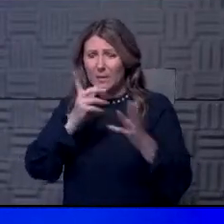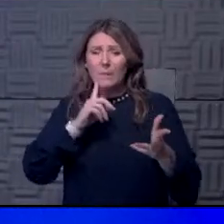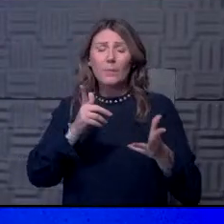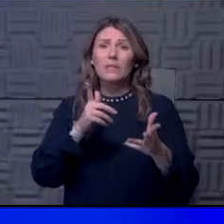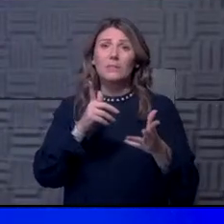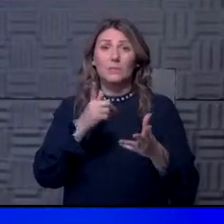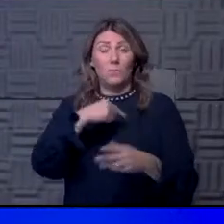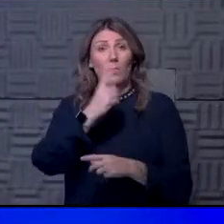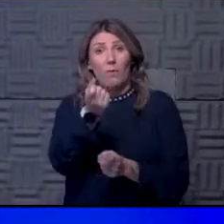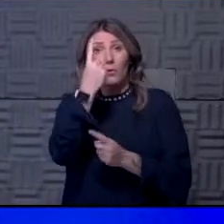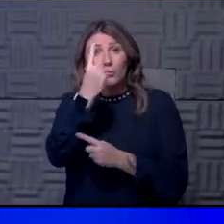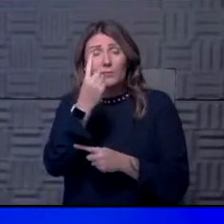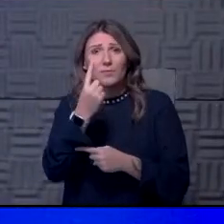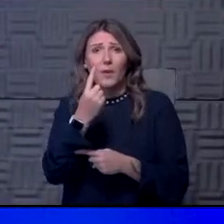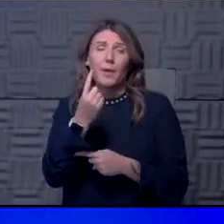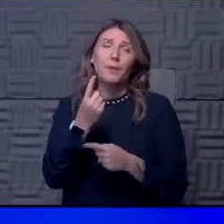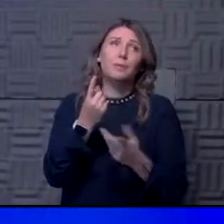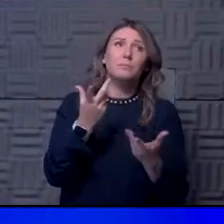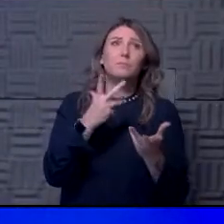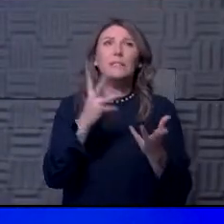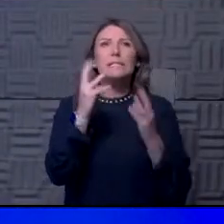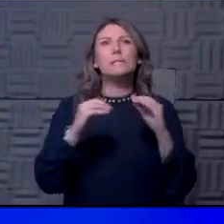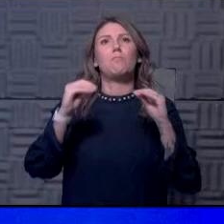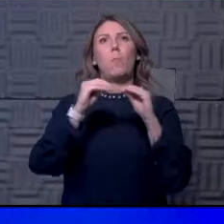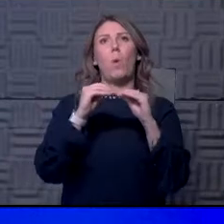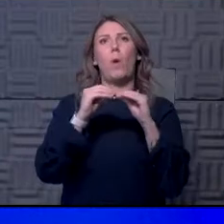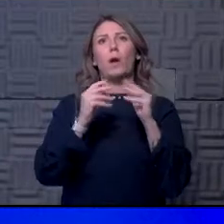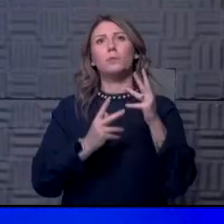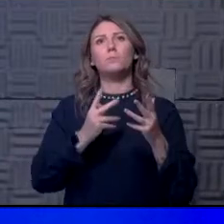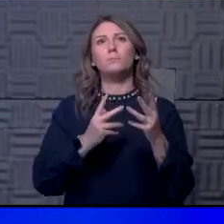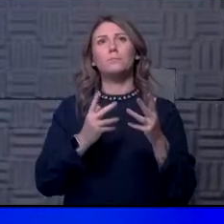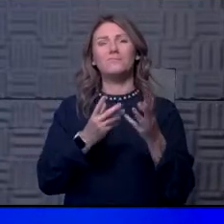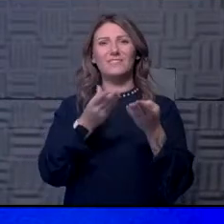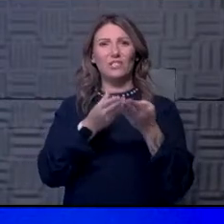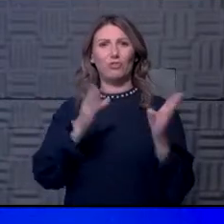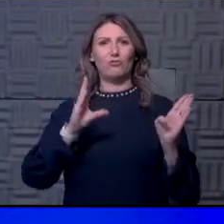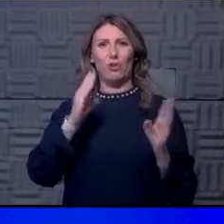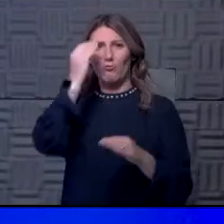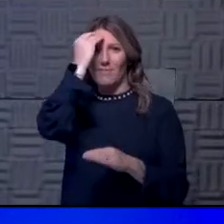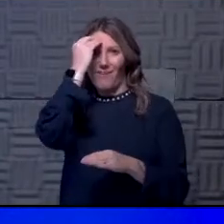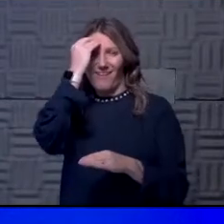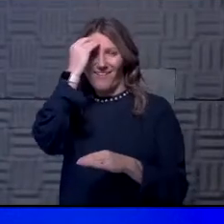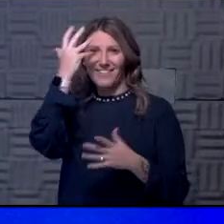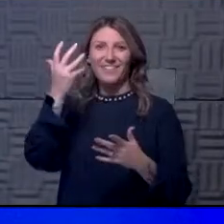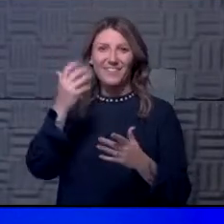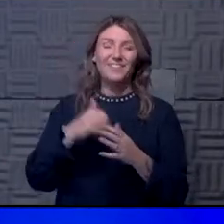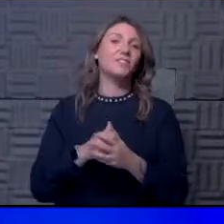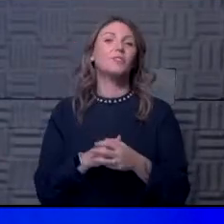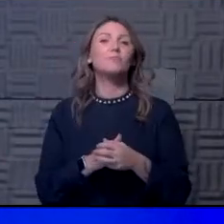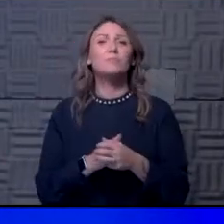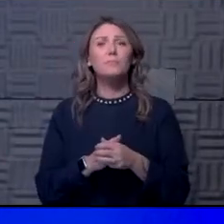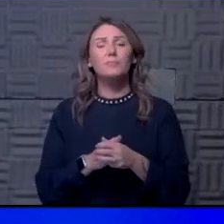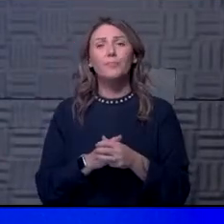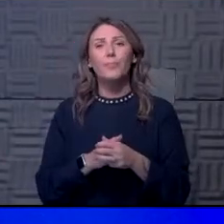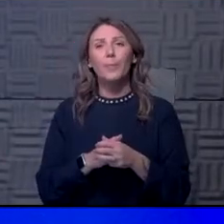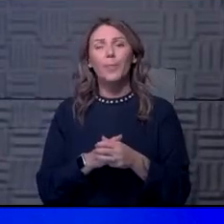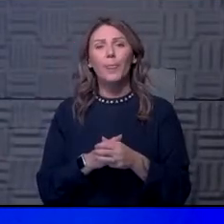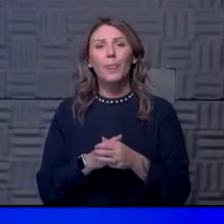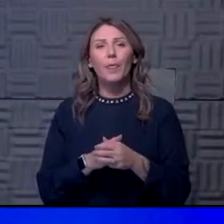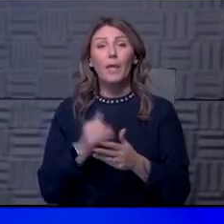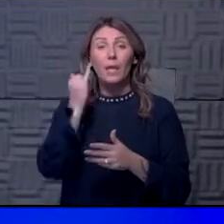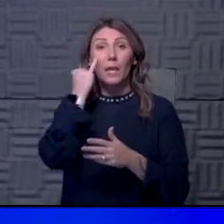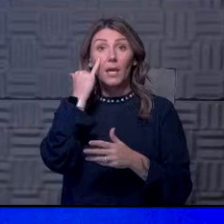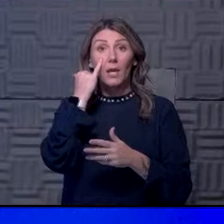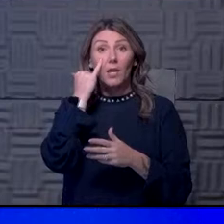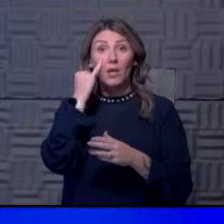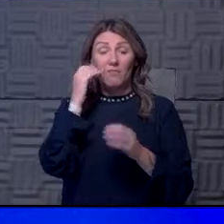however. I think it's more general knowledge now that if you do have more either